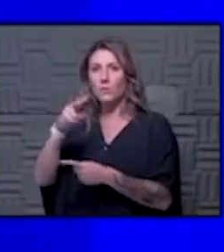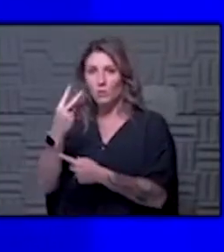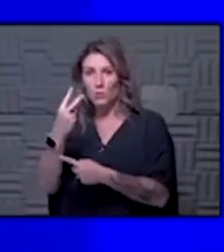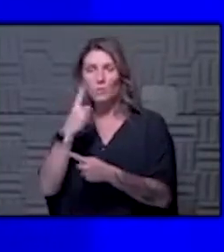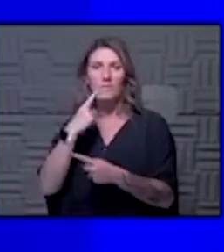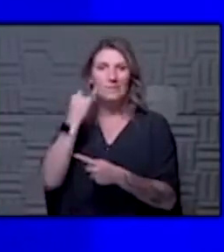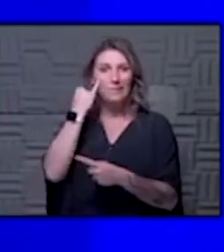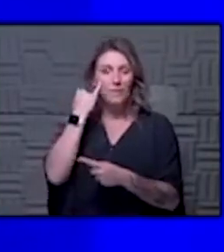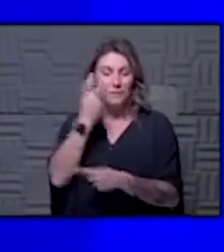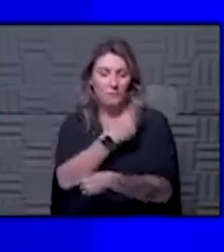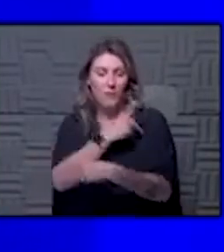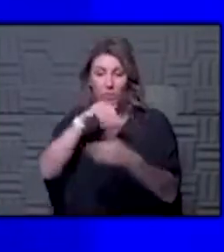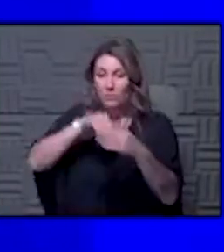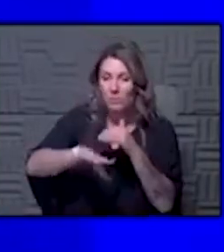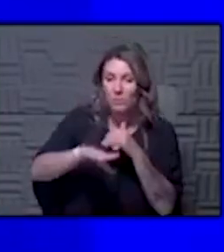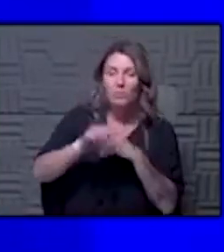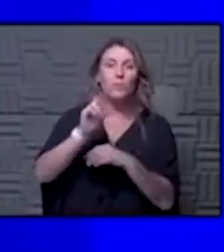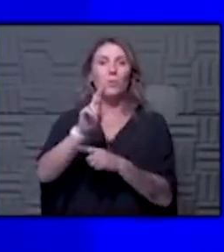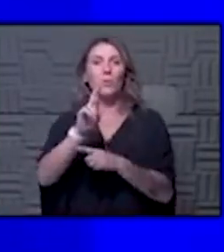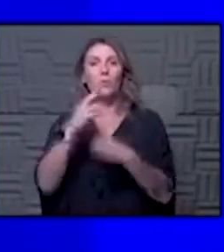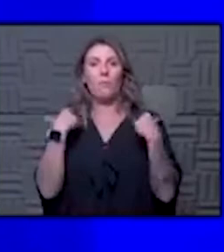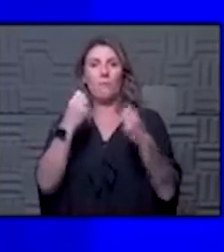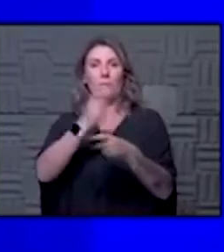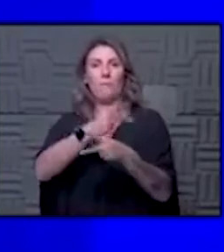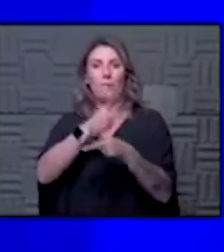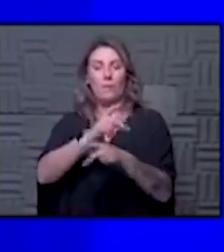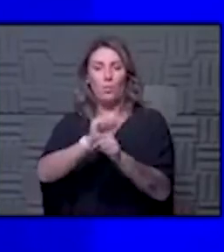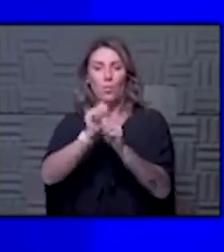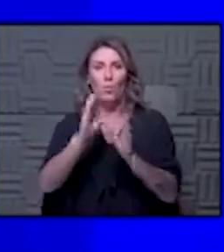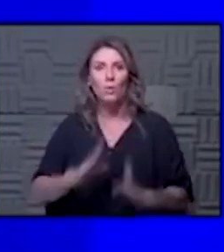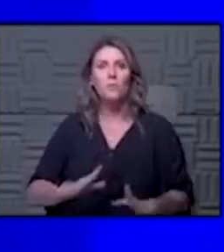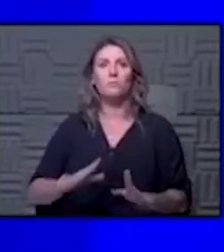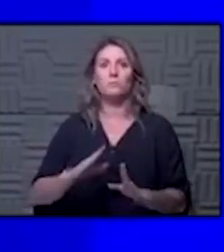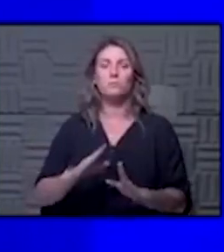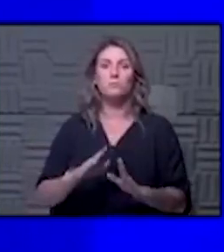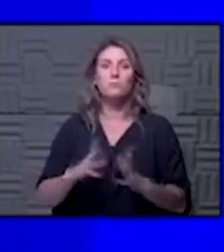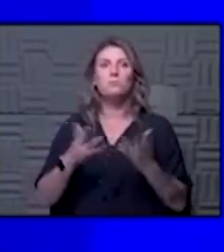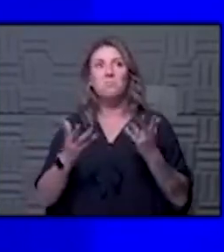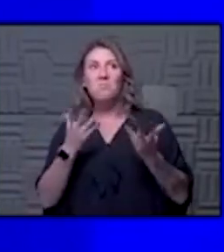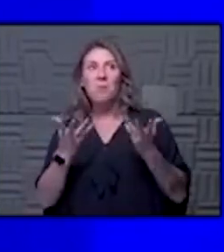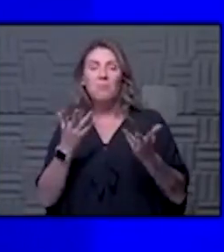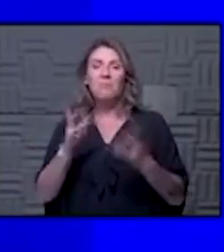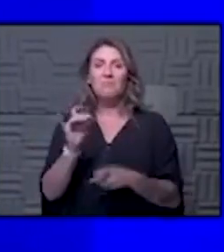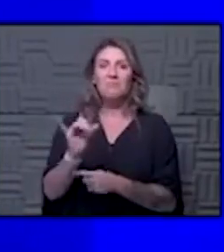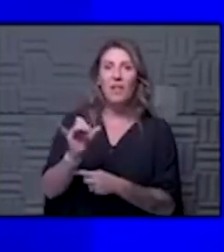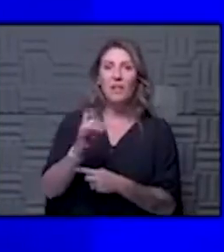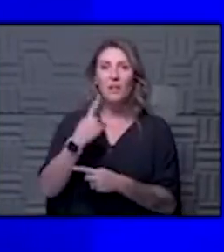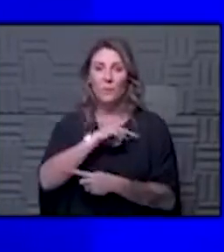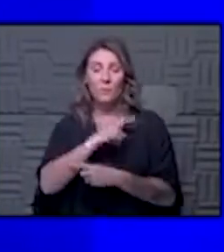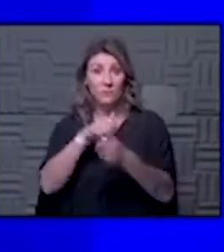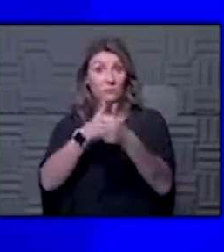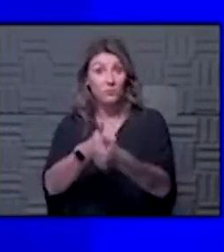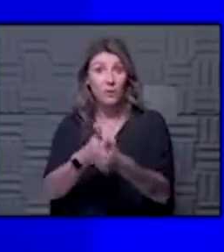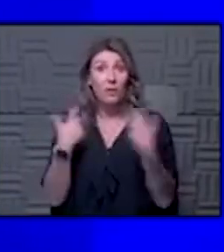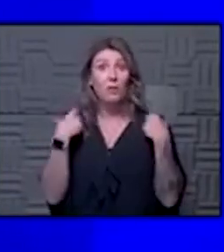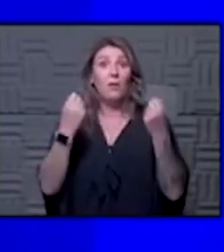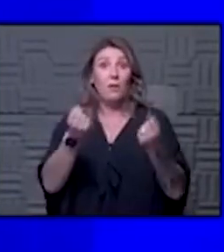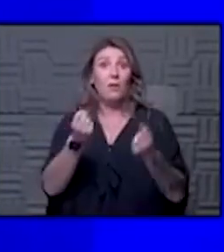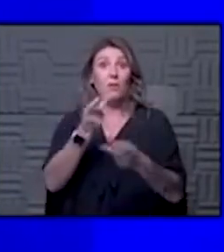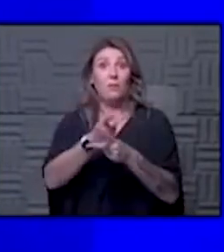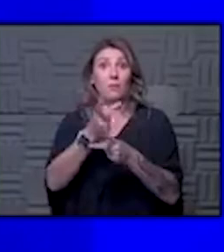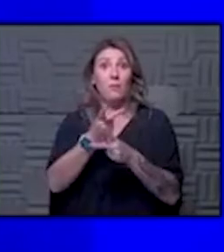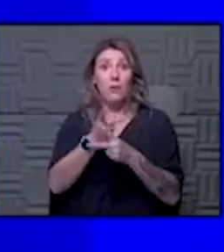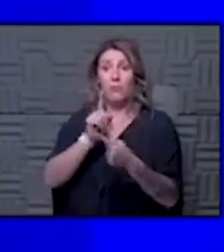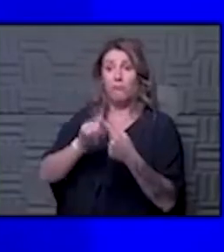that has come in or it is a health care worker that has you know most likely and we even track health care worker to health care worker